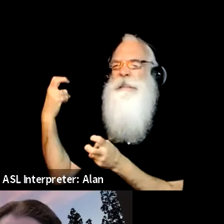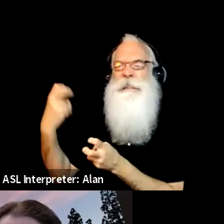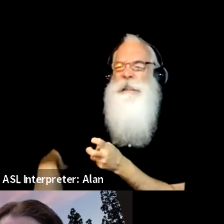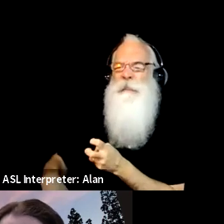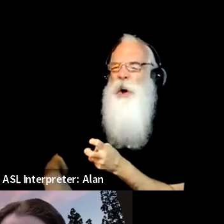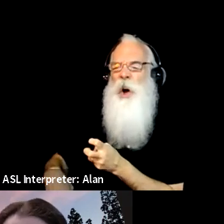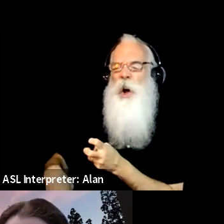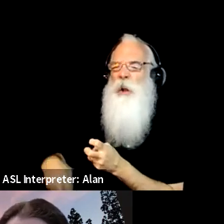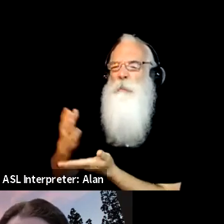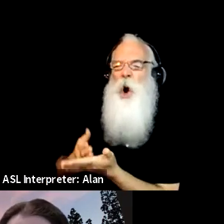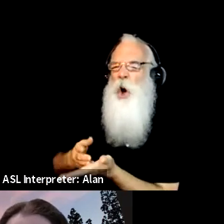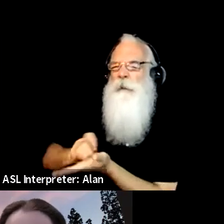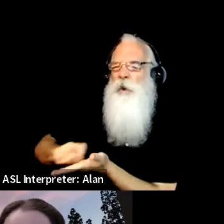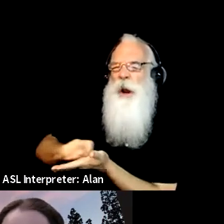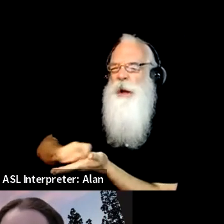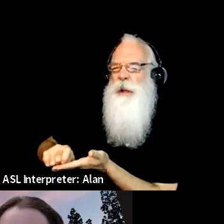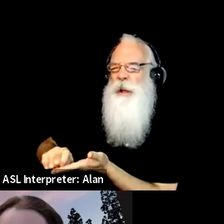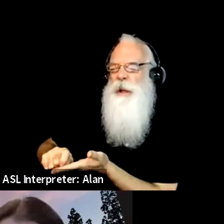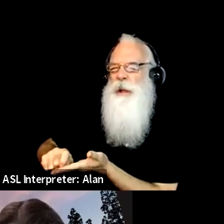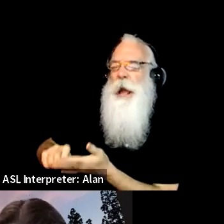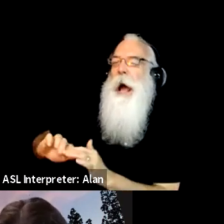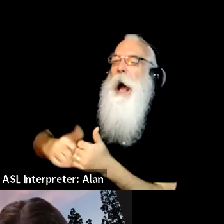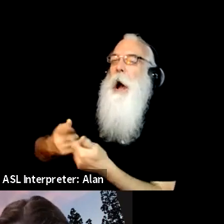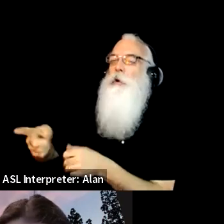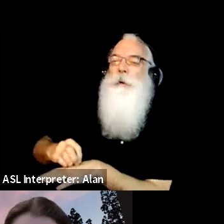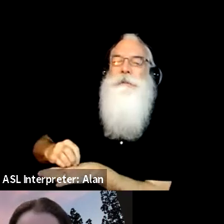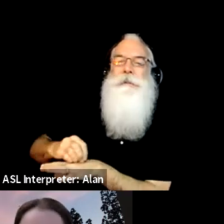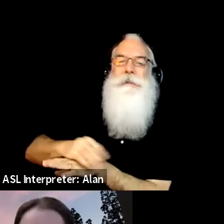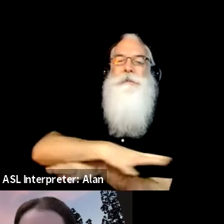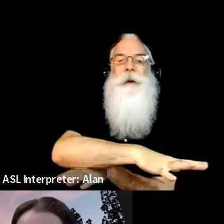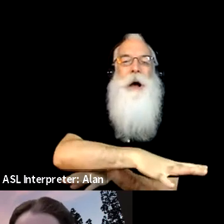and what advice can you give to aspiring writers?